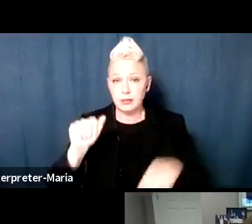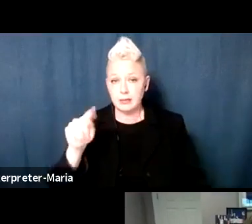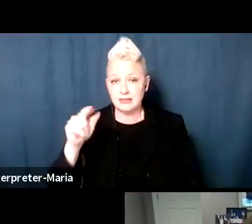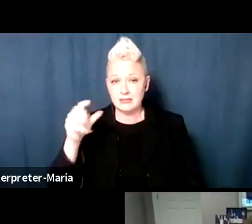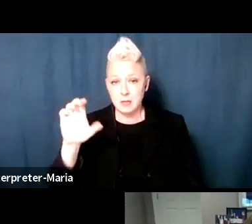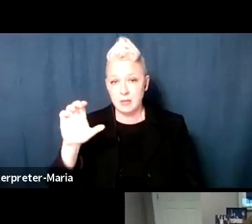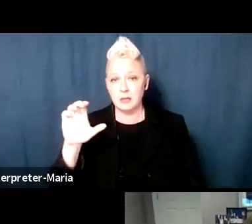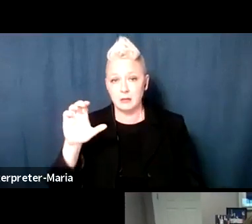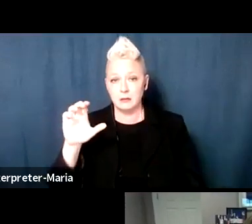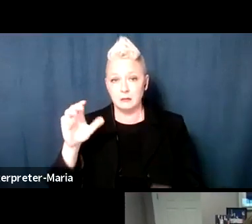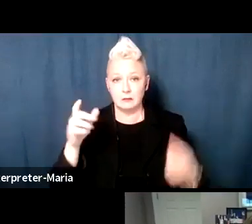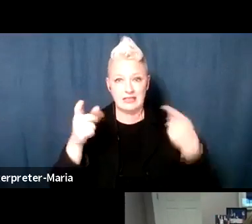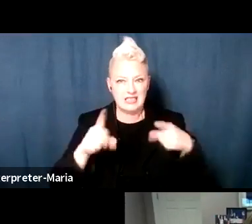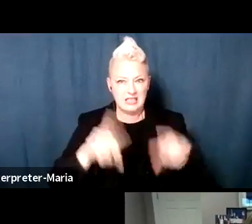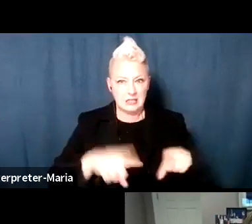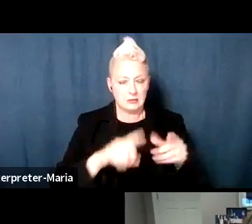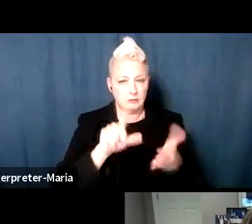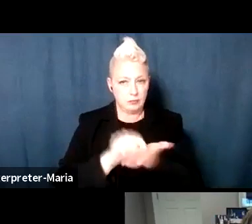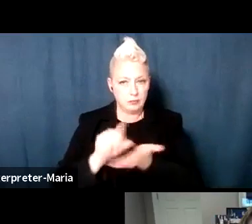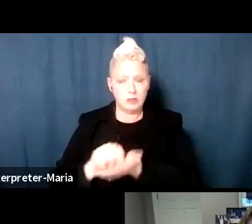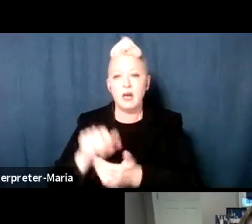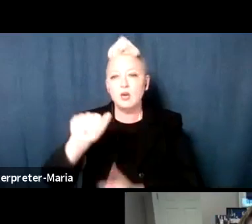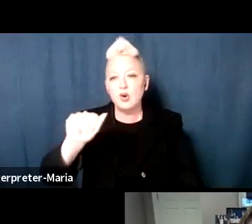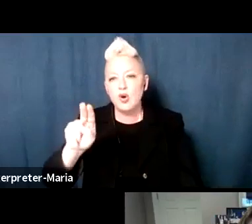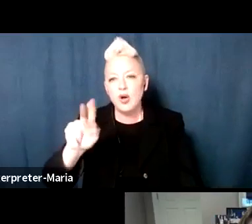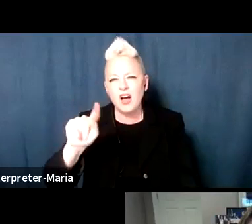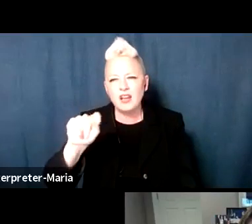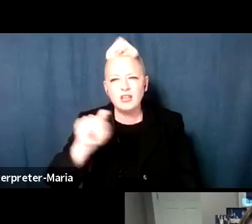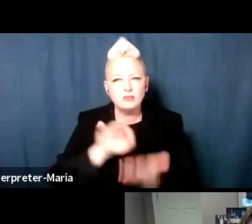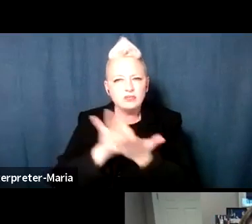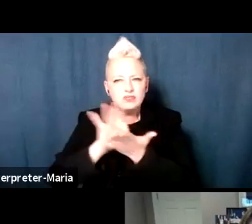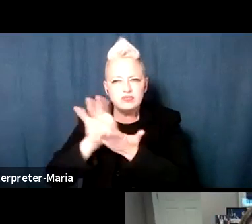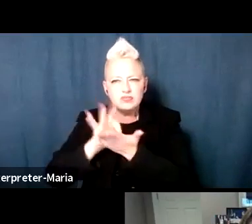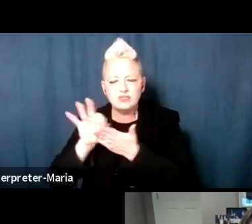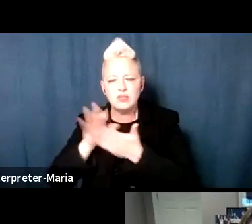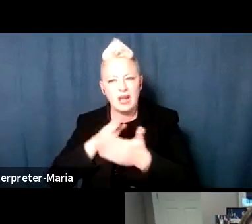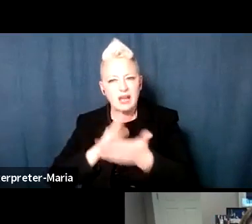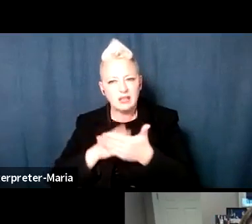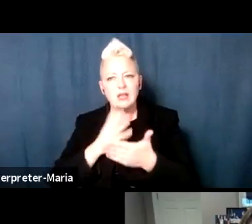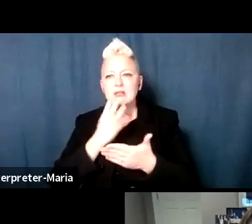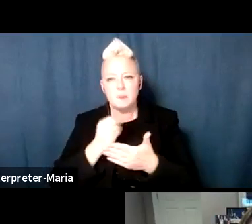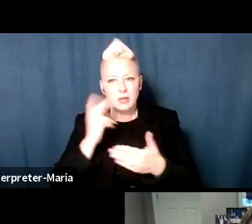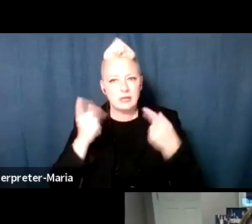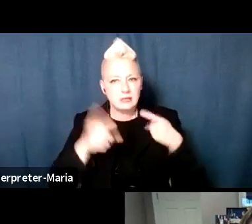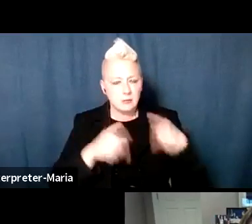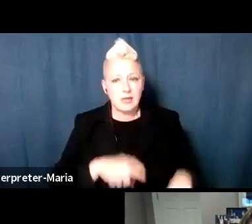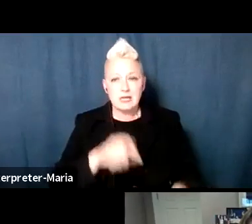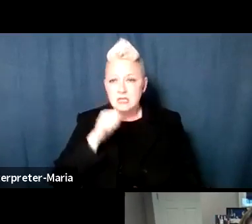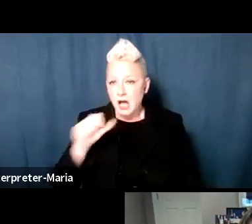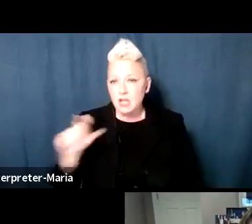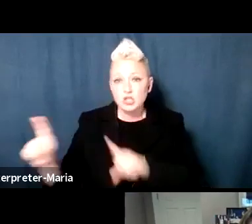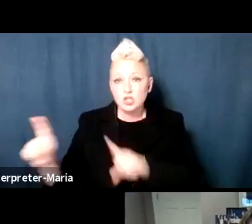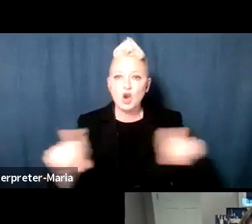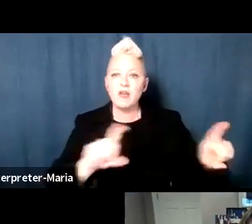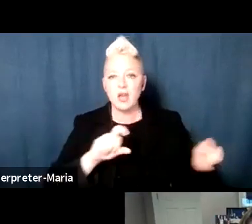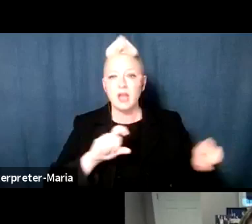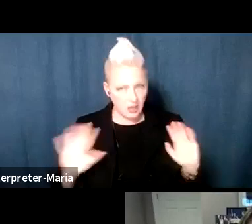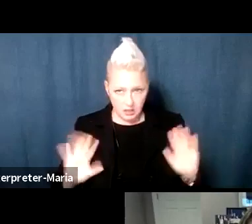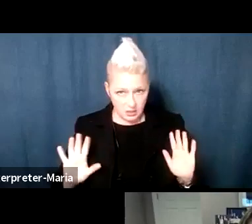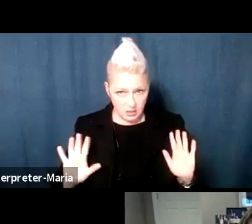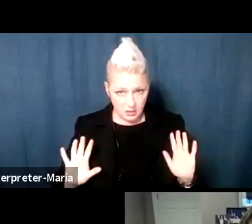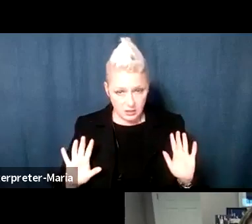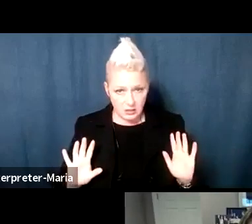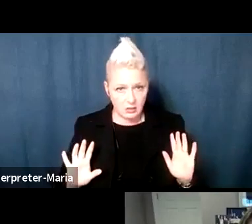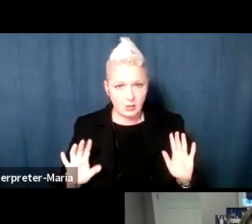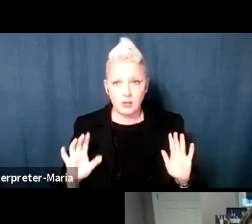And that audit is not a survey. It's not going out and saying,